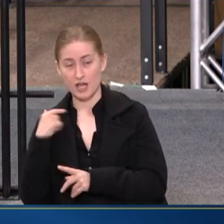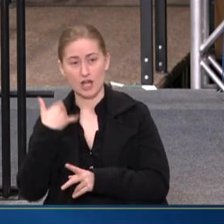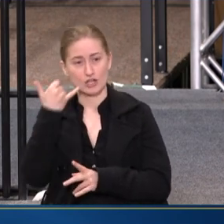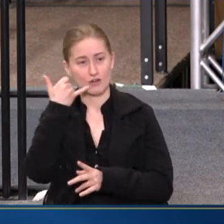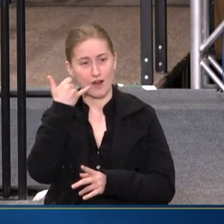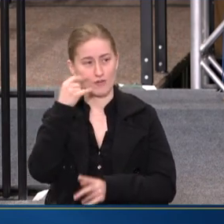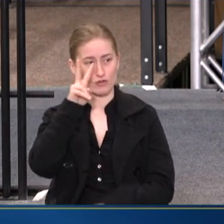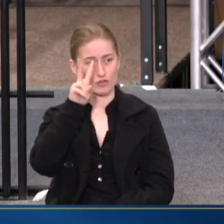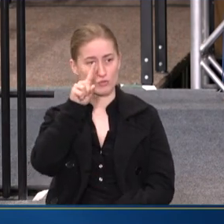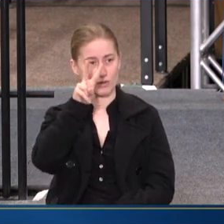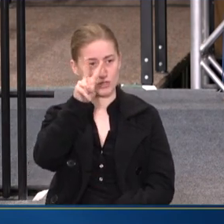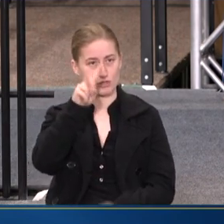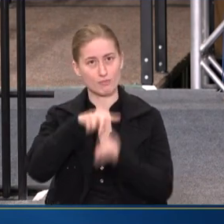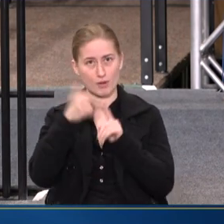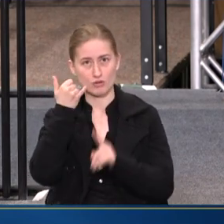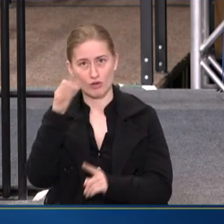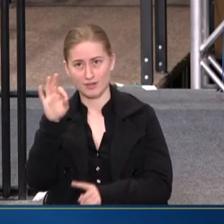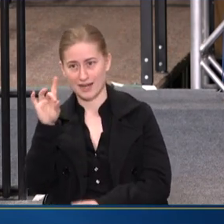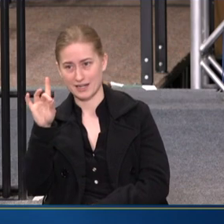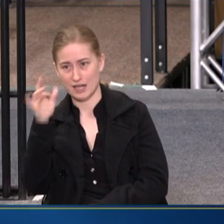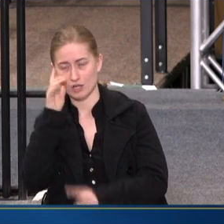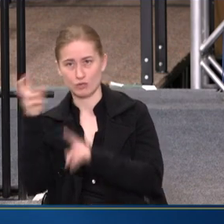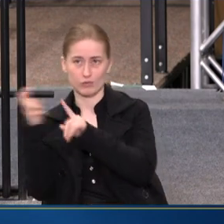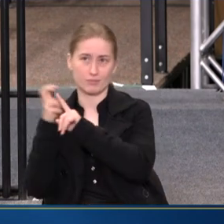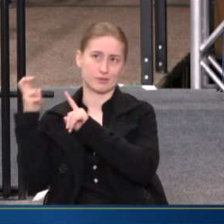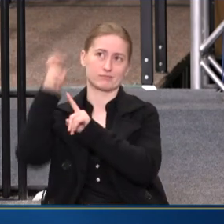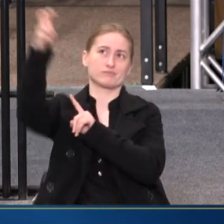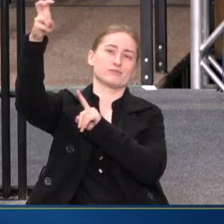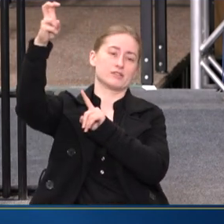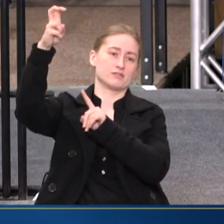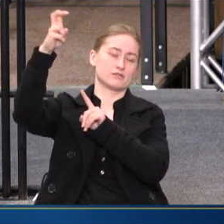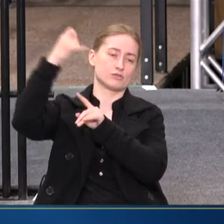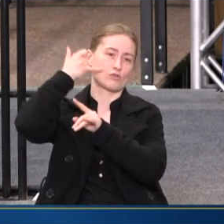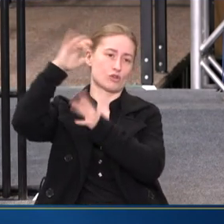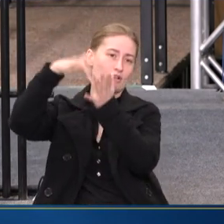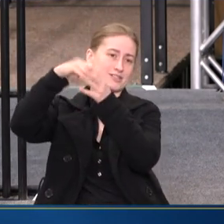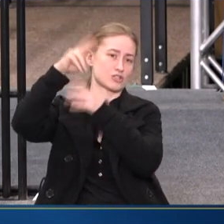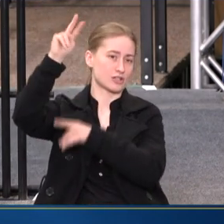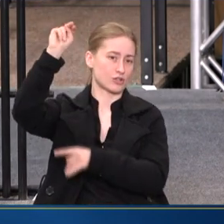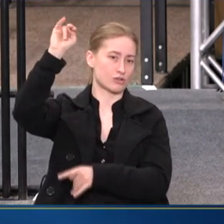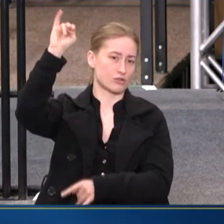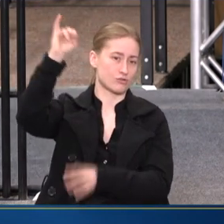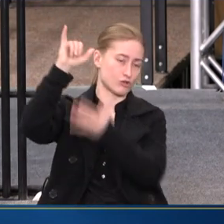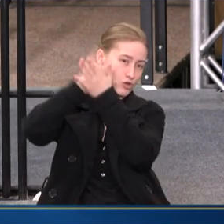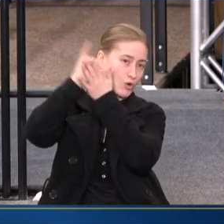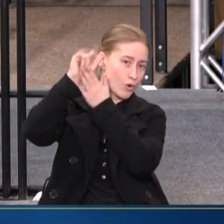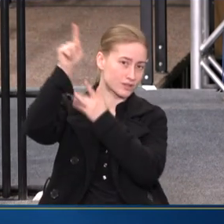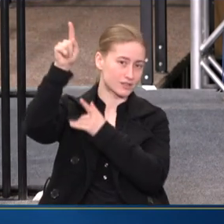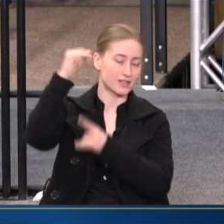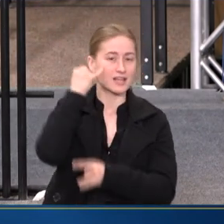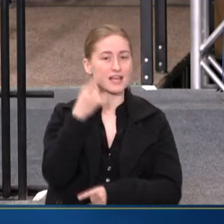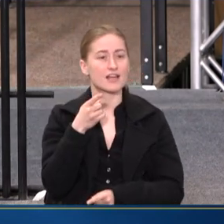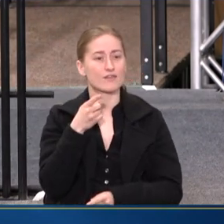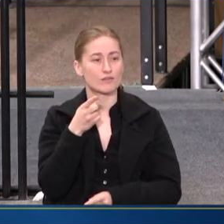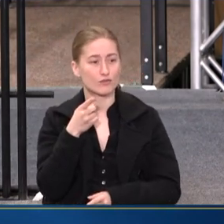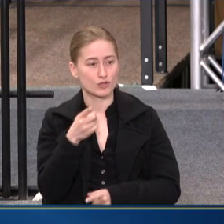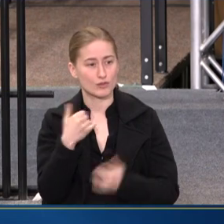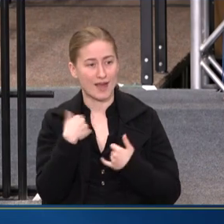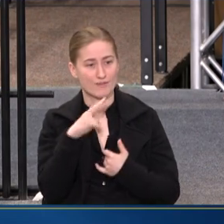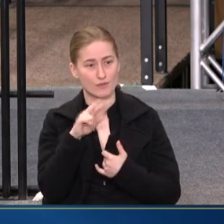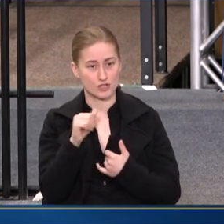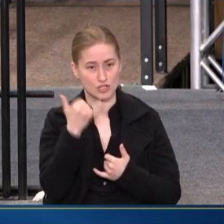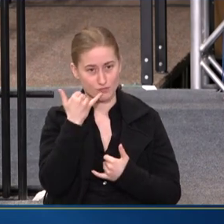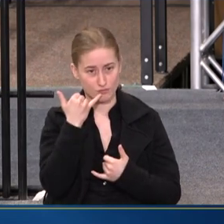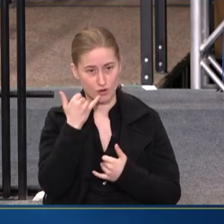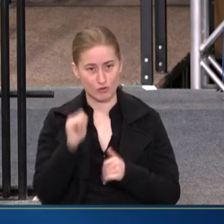AND YOU CALL 988, YOU'RE LIKELY GOING TO GET ROUTED TO A CALL CENTER IN NEW YORK. IF YOU HAVE A VIRGINIA